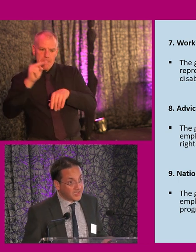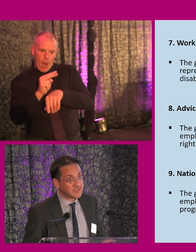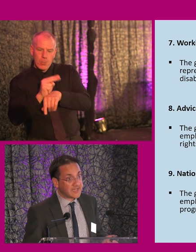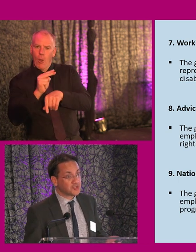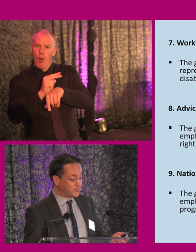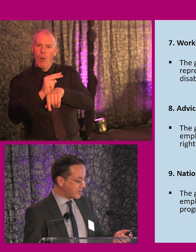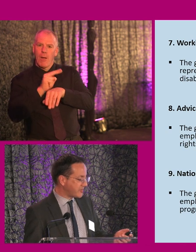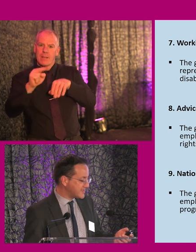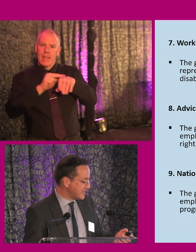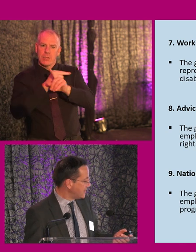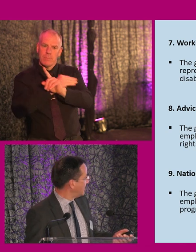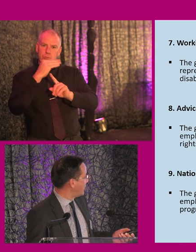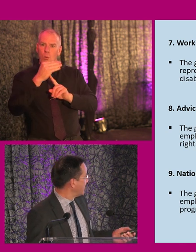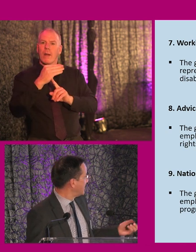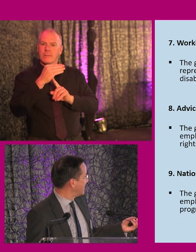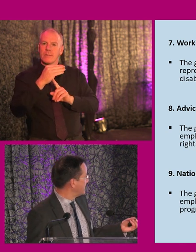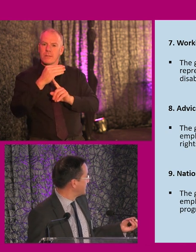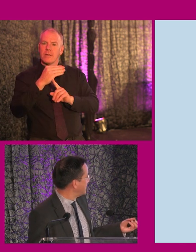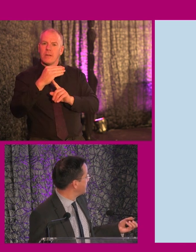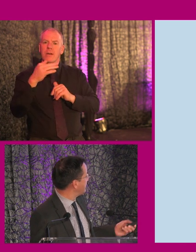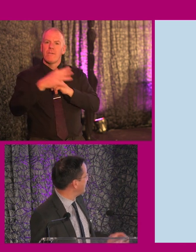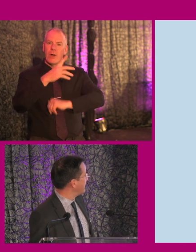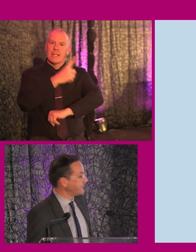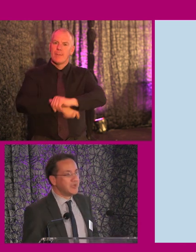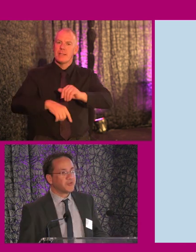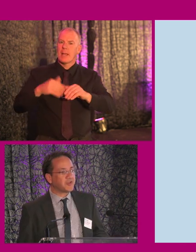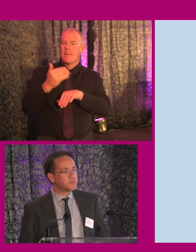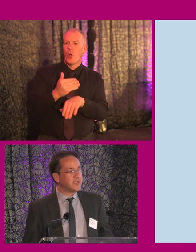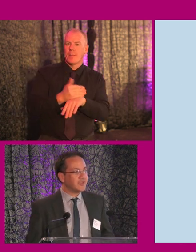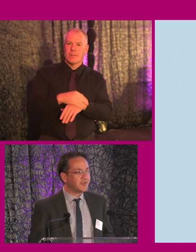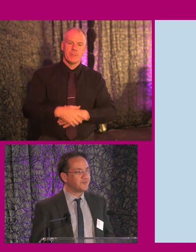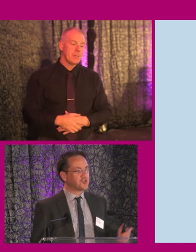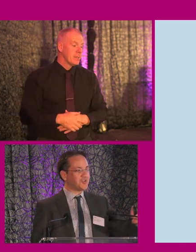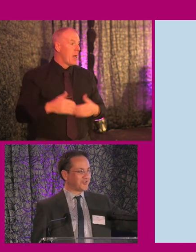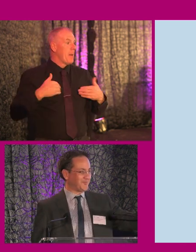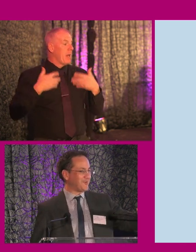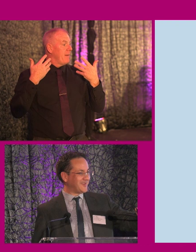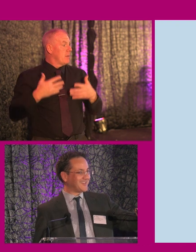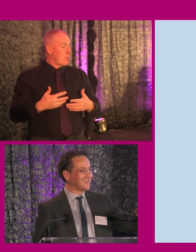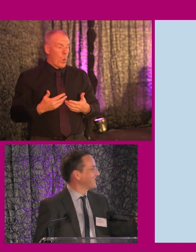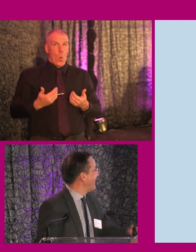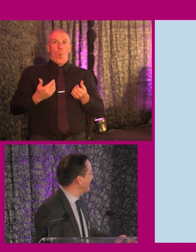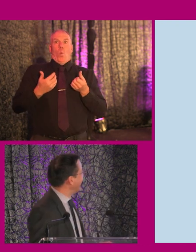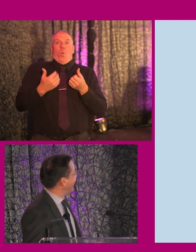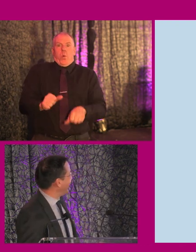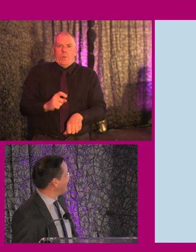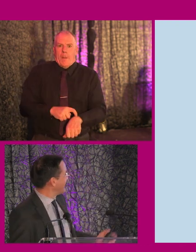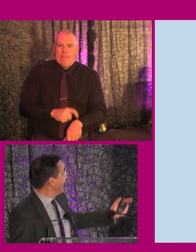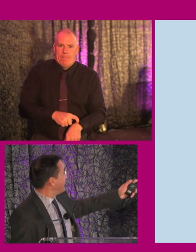national progress on disability employment. So that's me. I've just about made it in time.